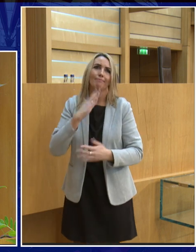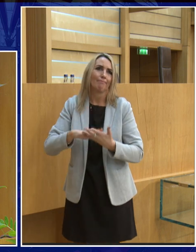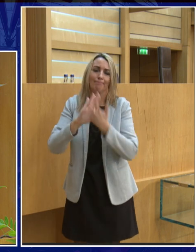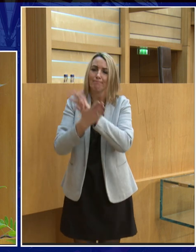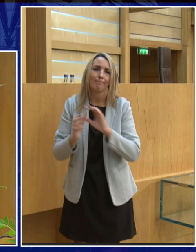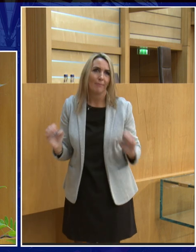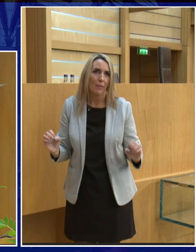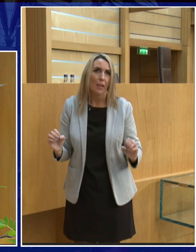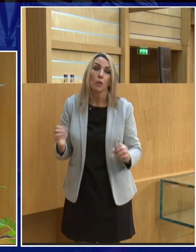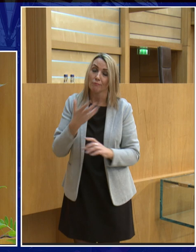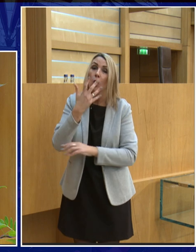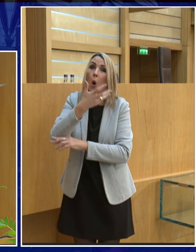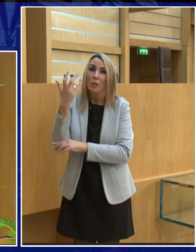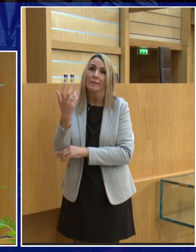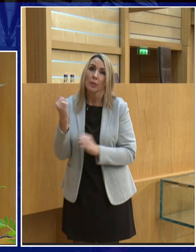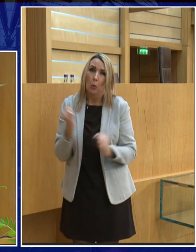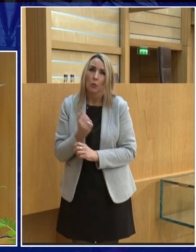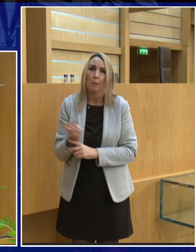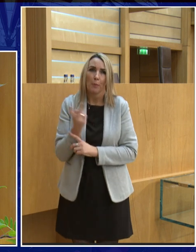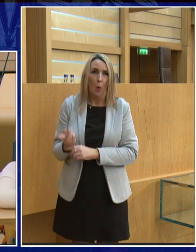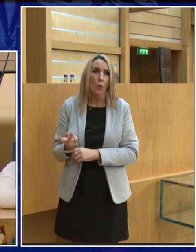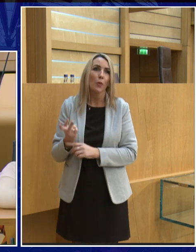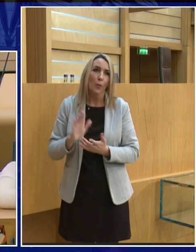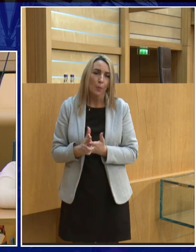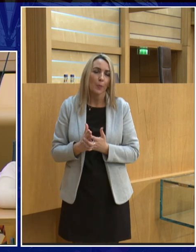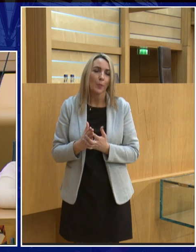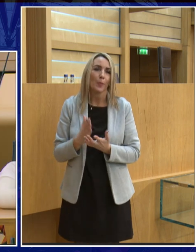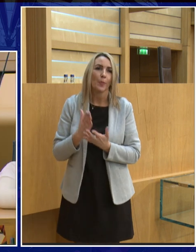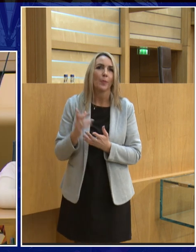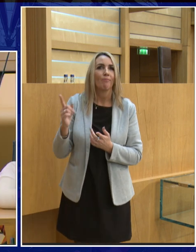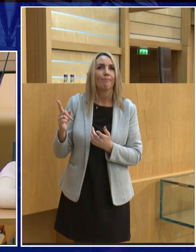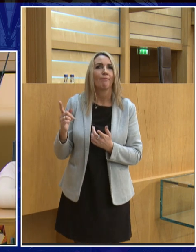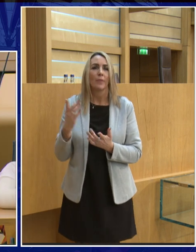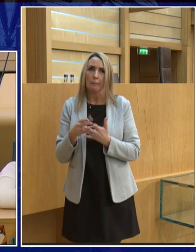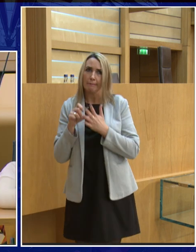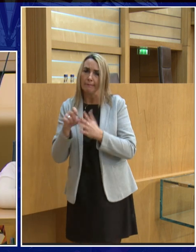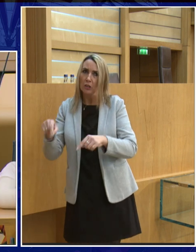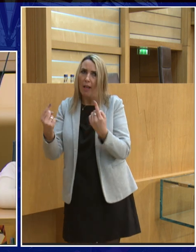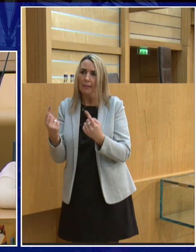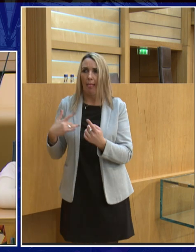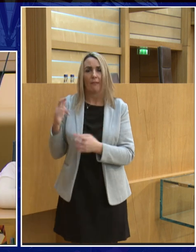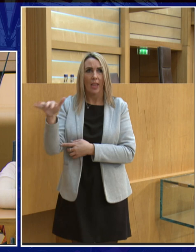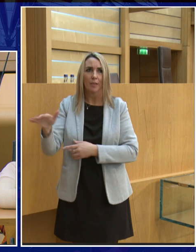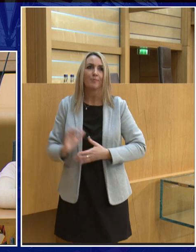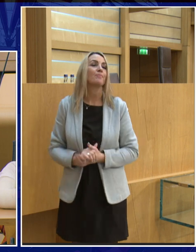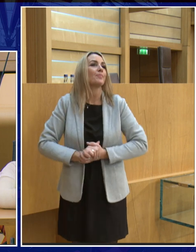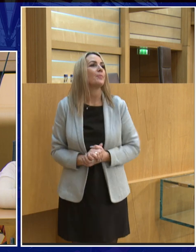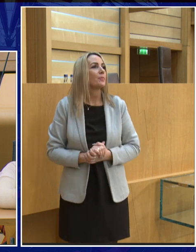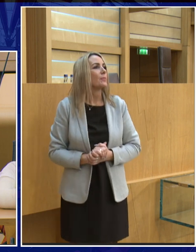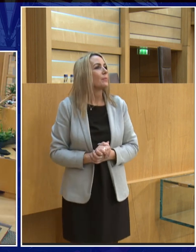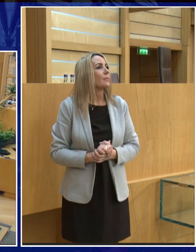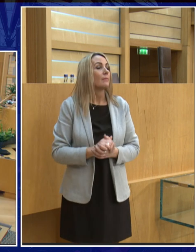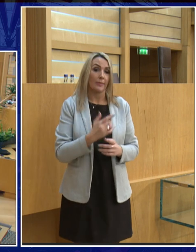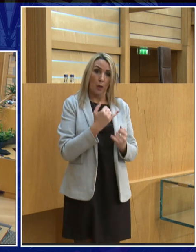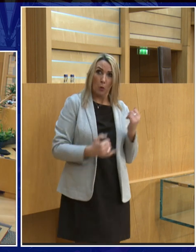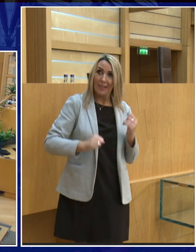so the moon is both hot and cold but yes it's pretty challenging either way I think sounds worse than